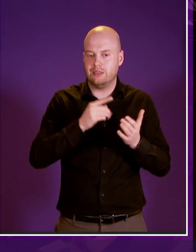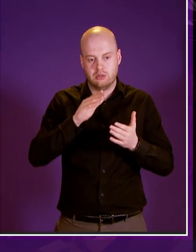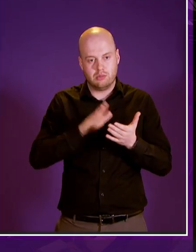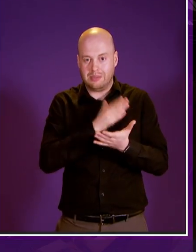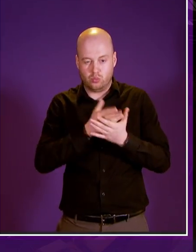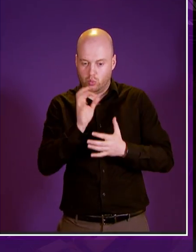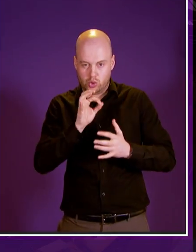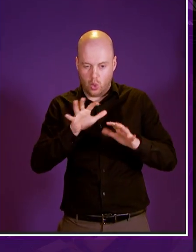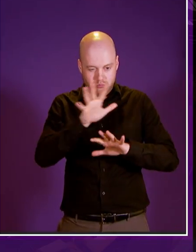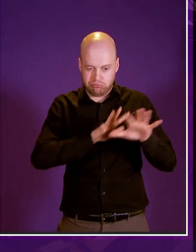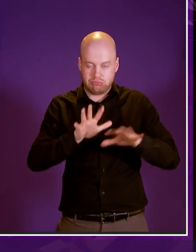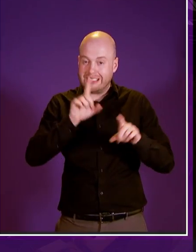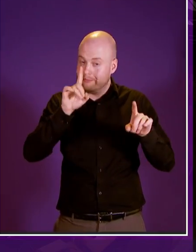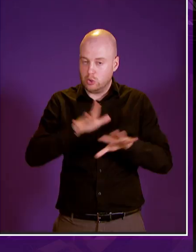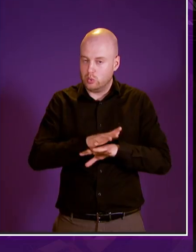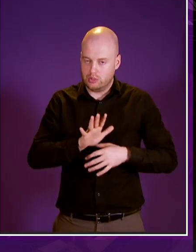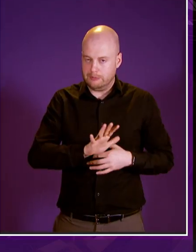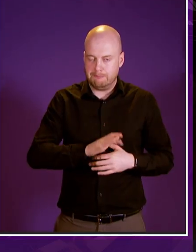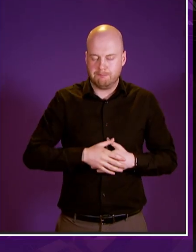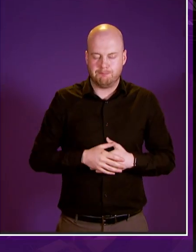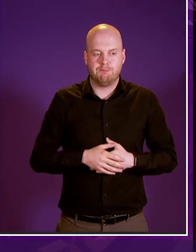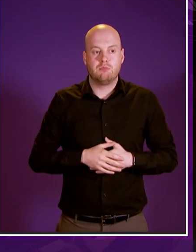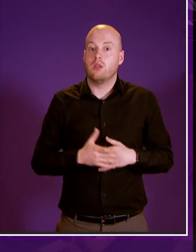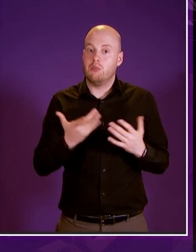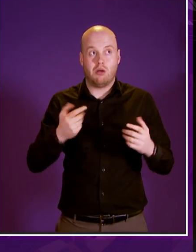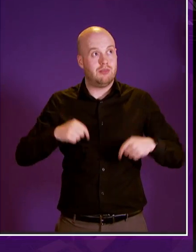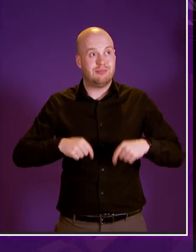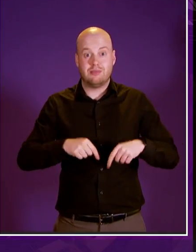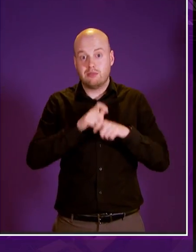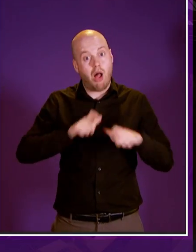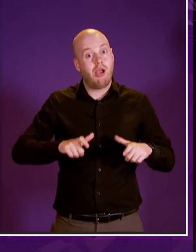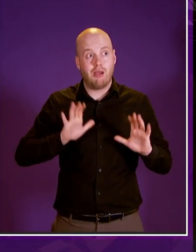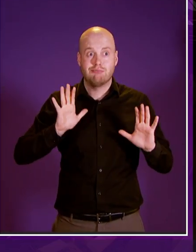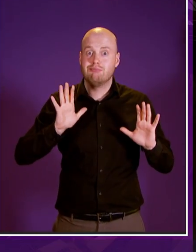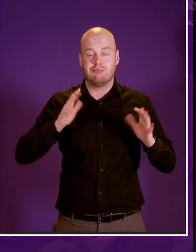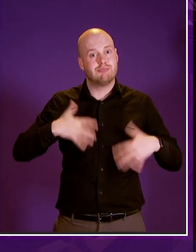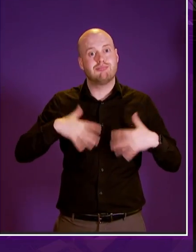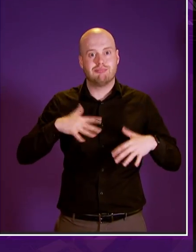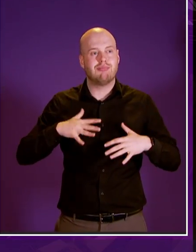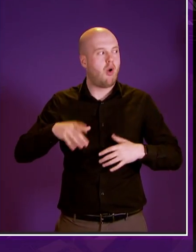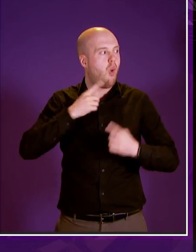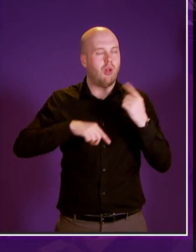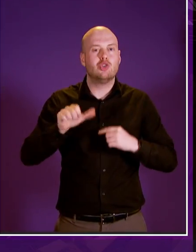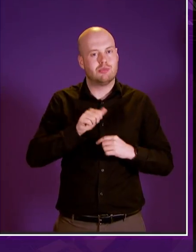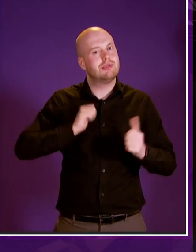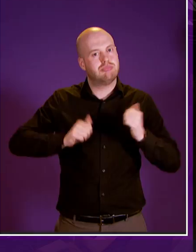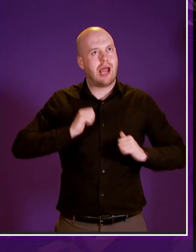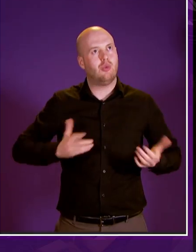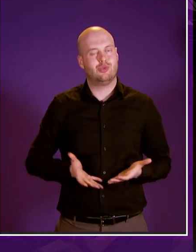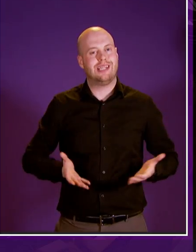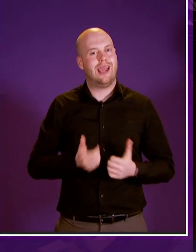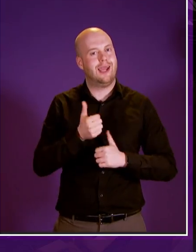spiral that said this has been a historic day and a day i think we can all be proud of thank you